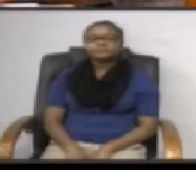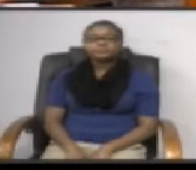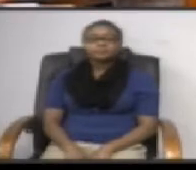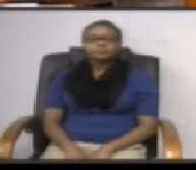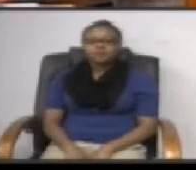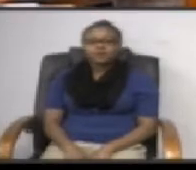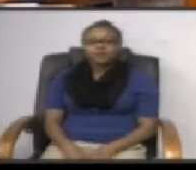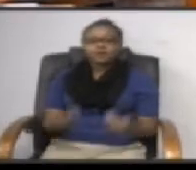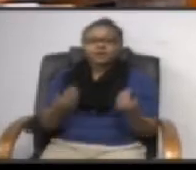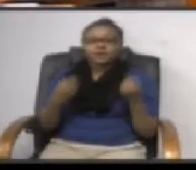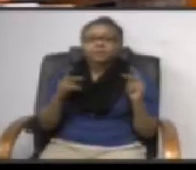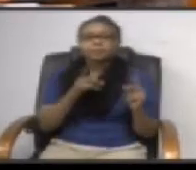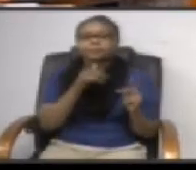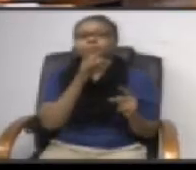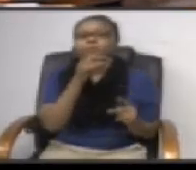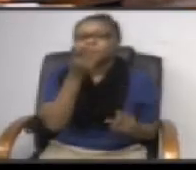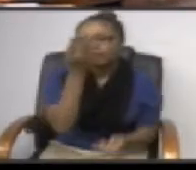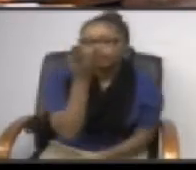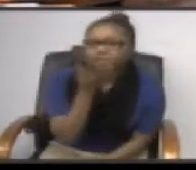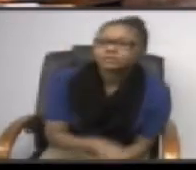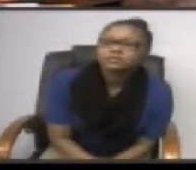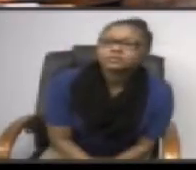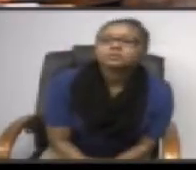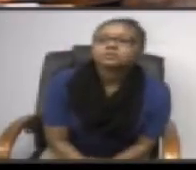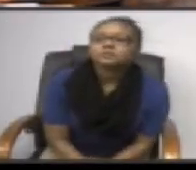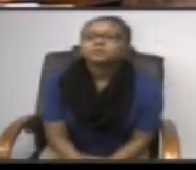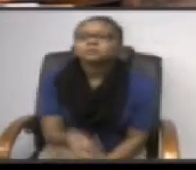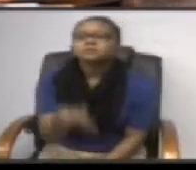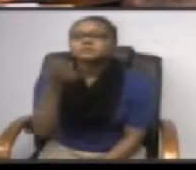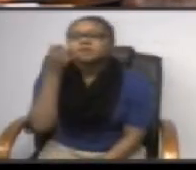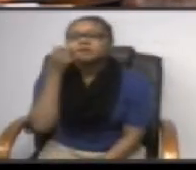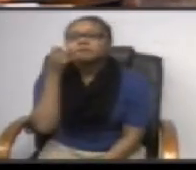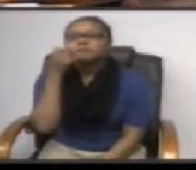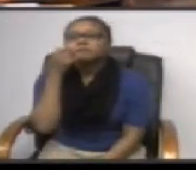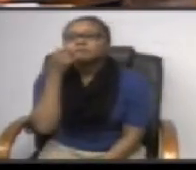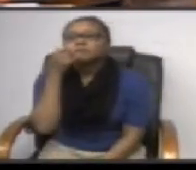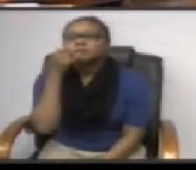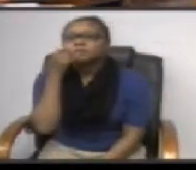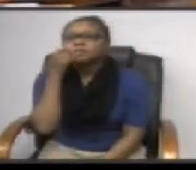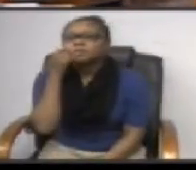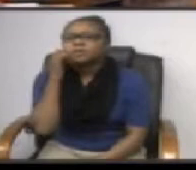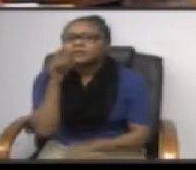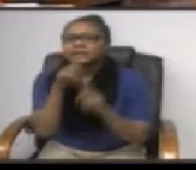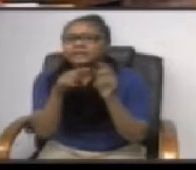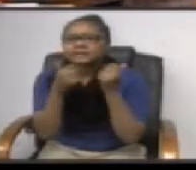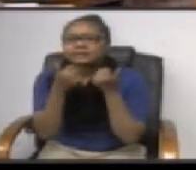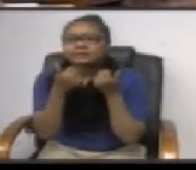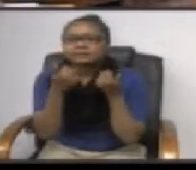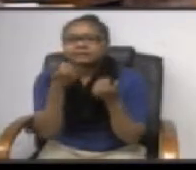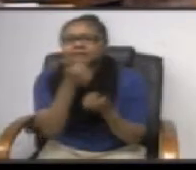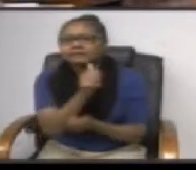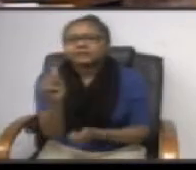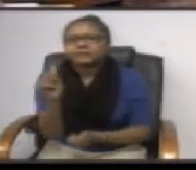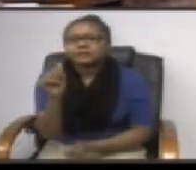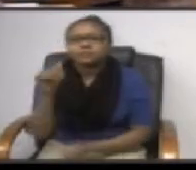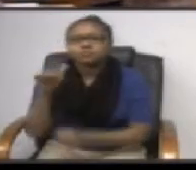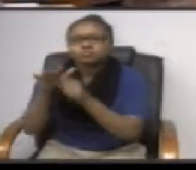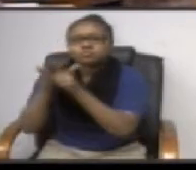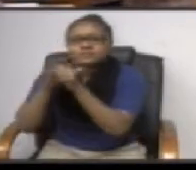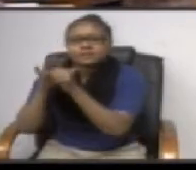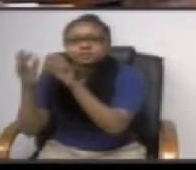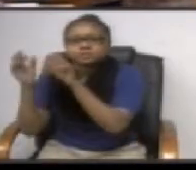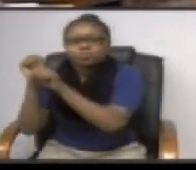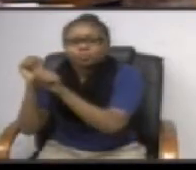people who constantly tell me that their cell phone they can't hear this they can't get any reception in certain parts of greenbelt